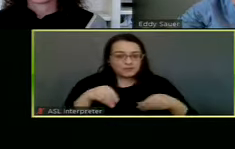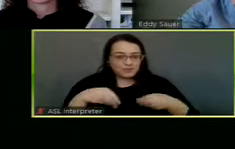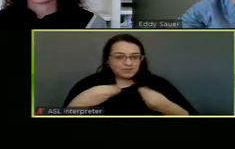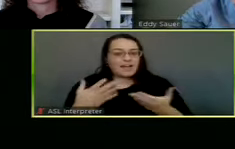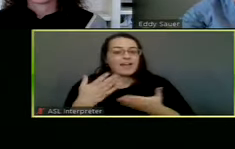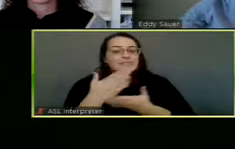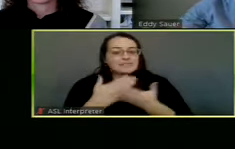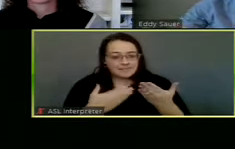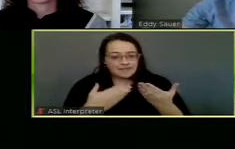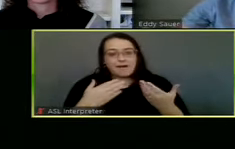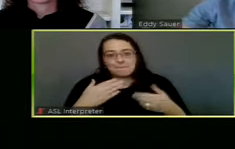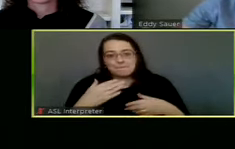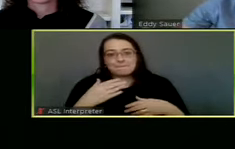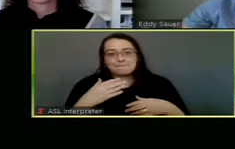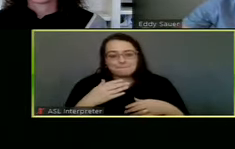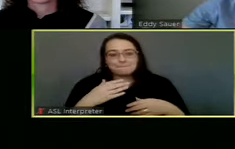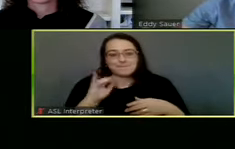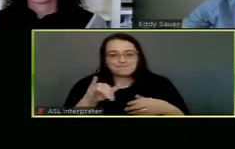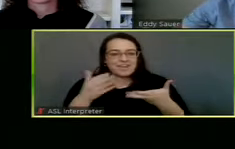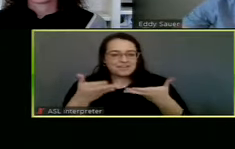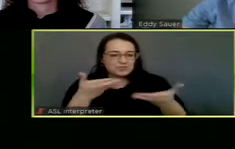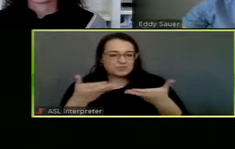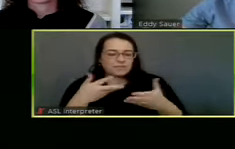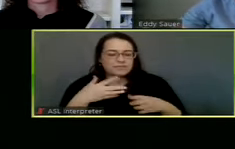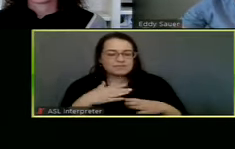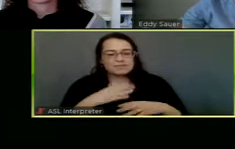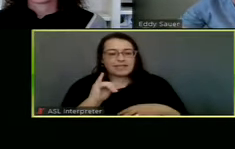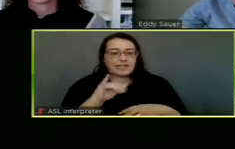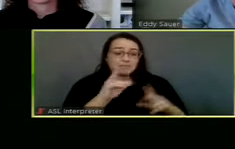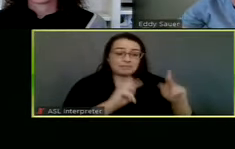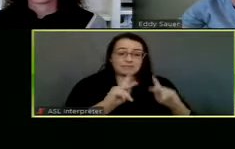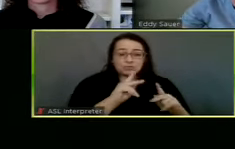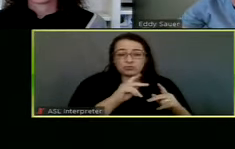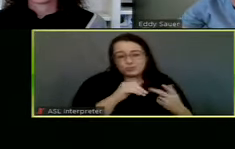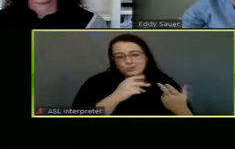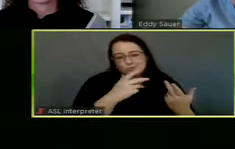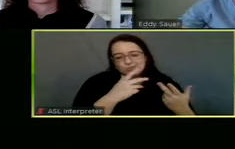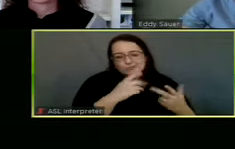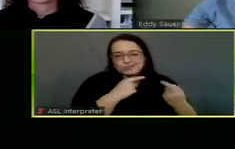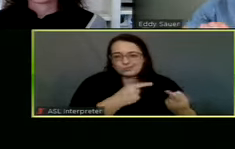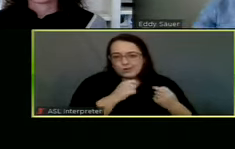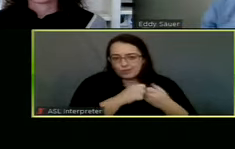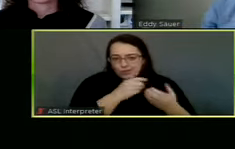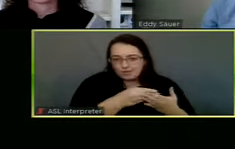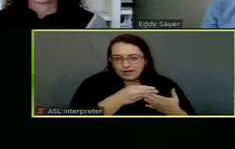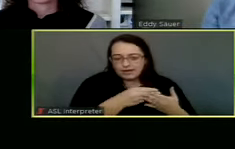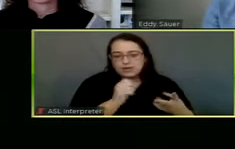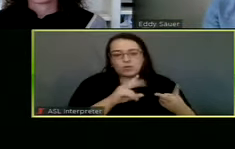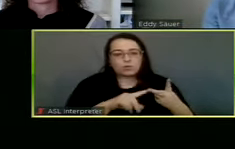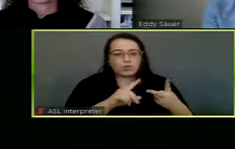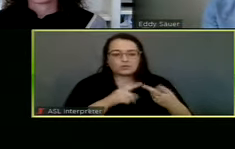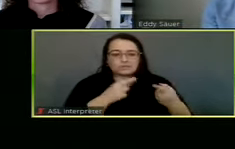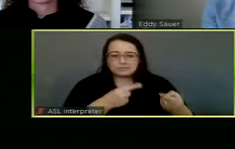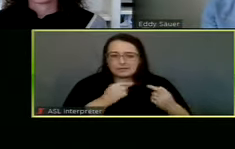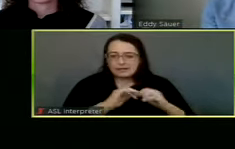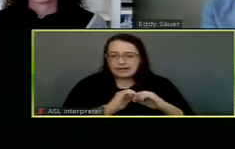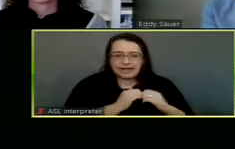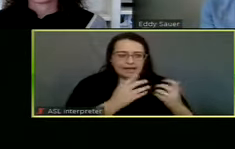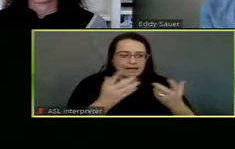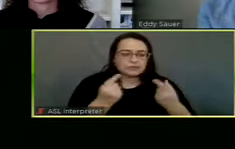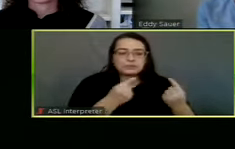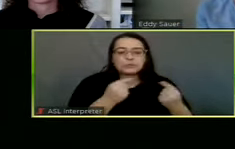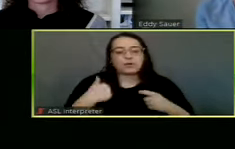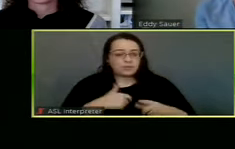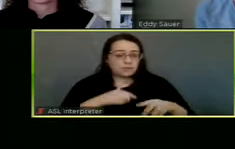spayed and neutering to our community, our low income community, or people who are just struggling understanding how to do that, where to do it.